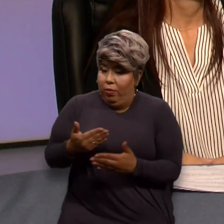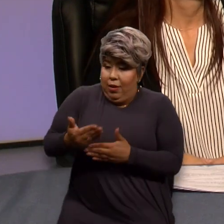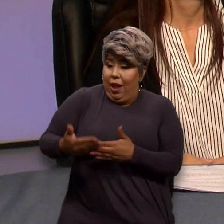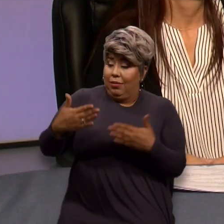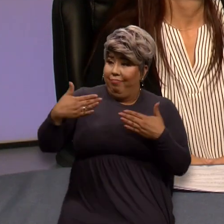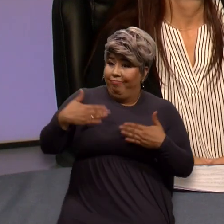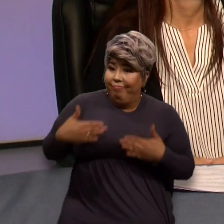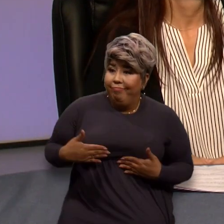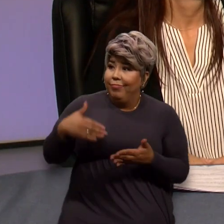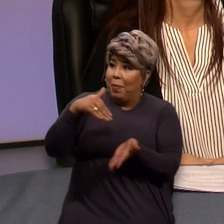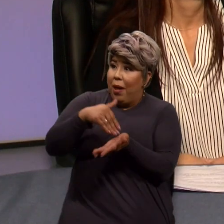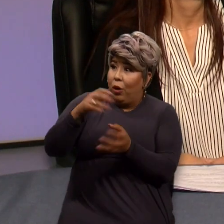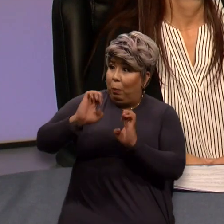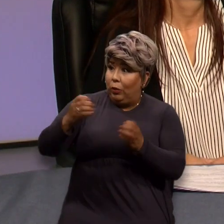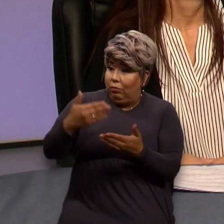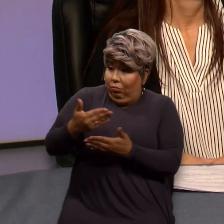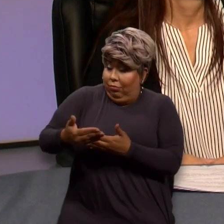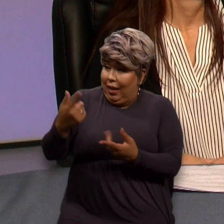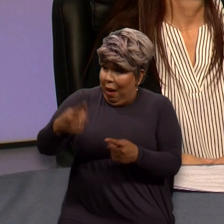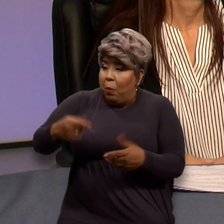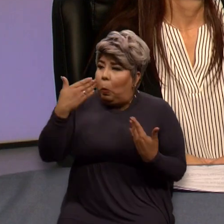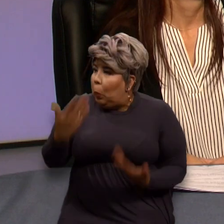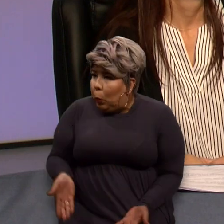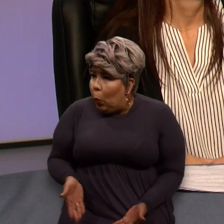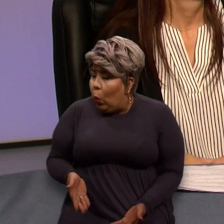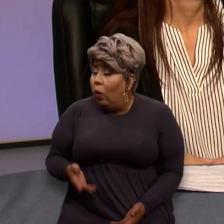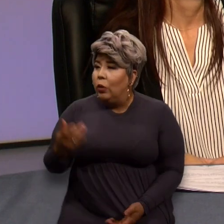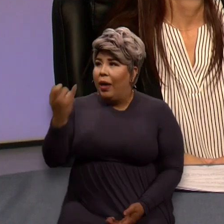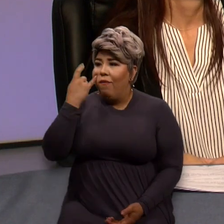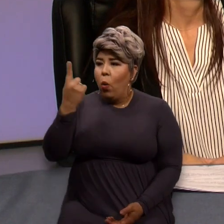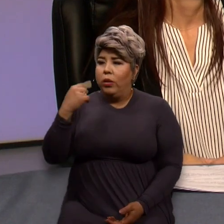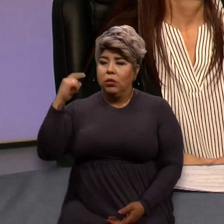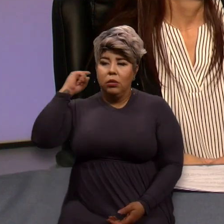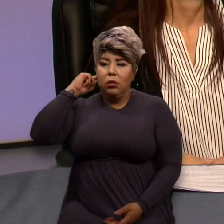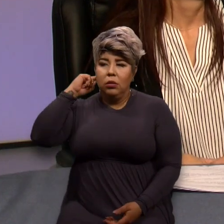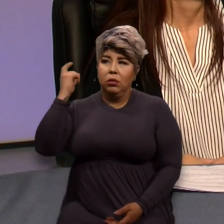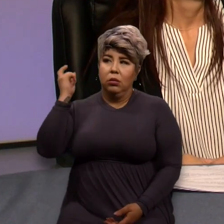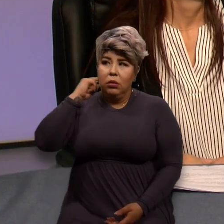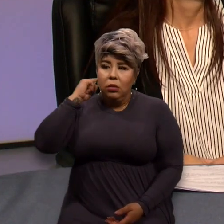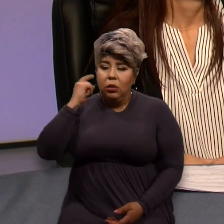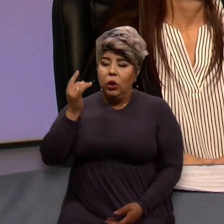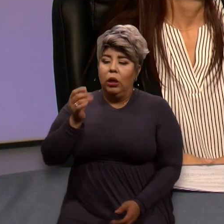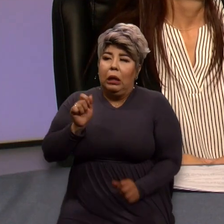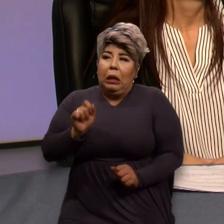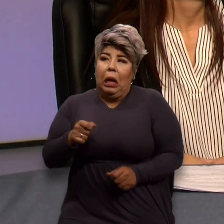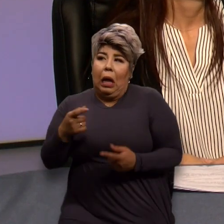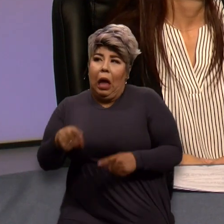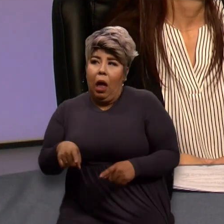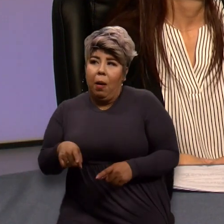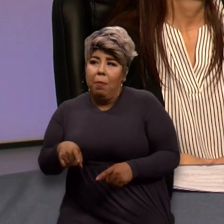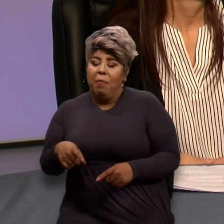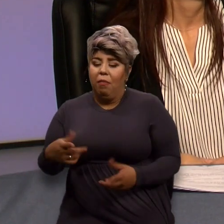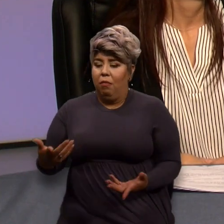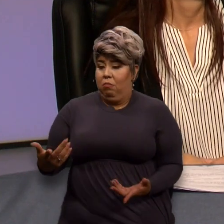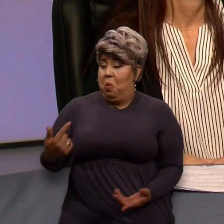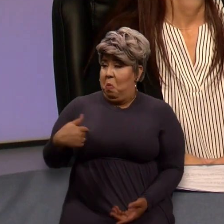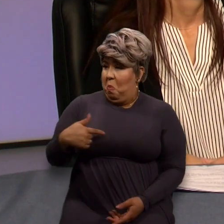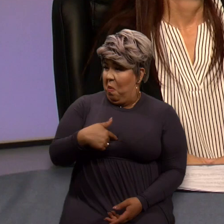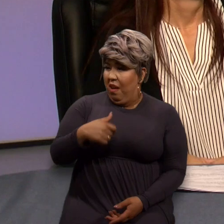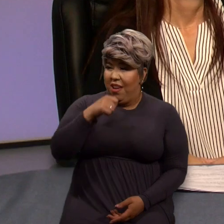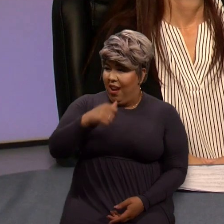And so when we're when we know that in the back of our minds, oh, it could happen. We're not necessarily trained